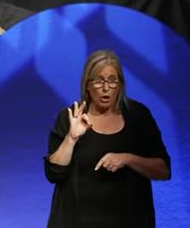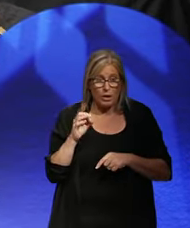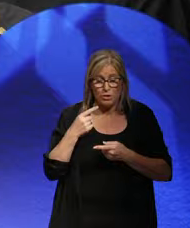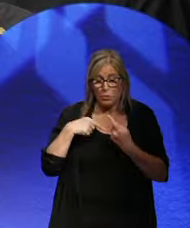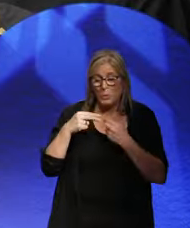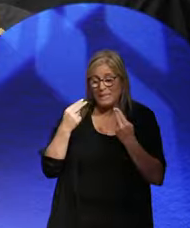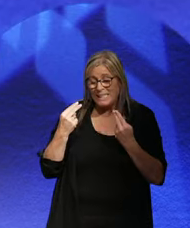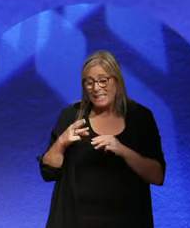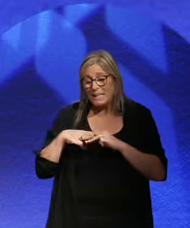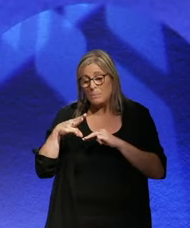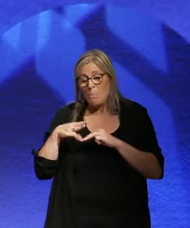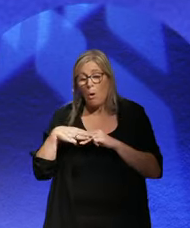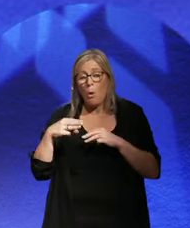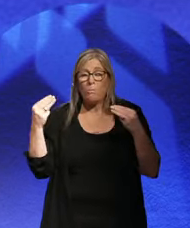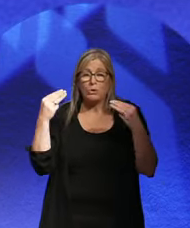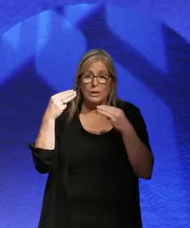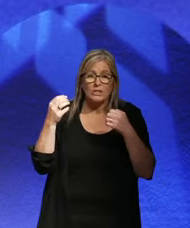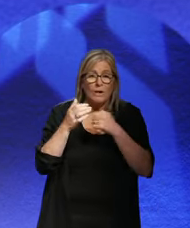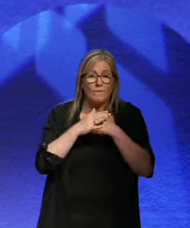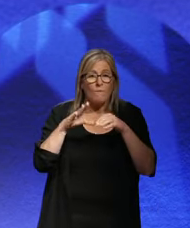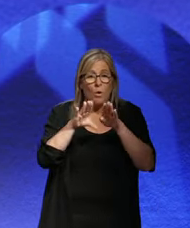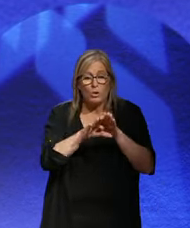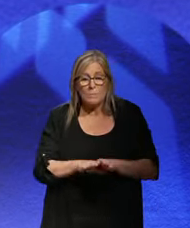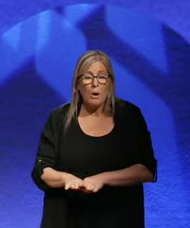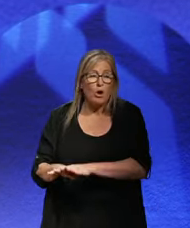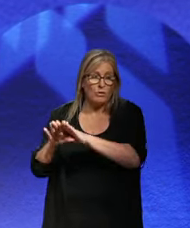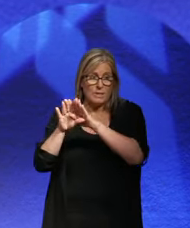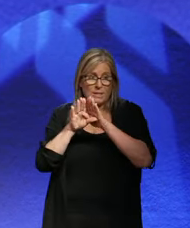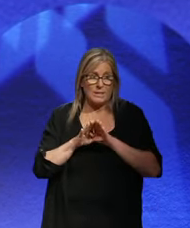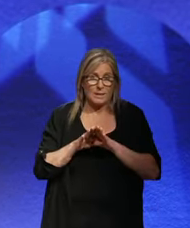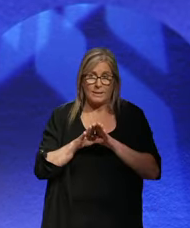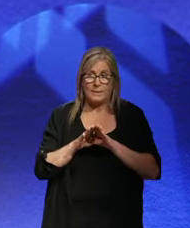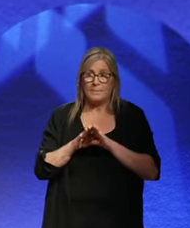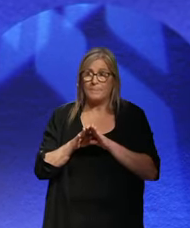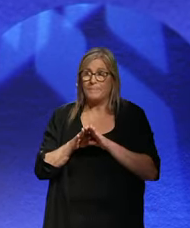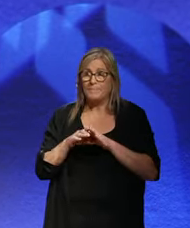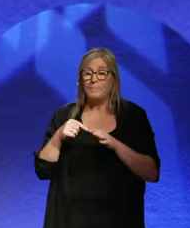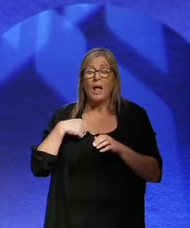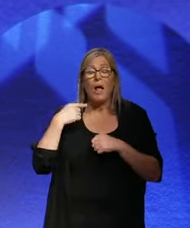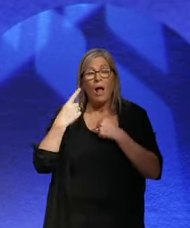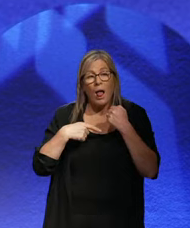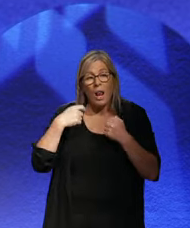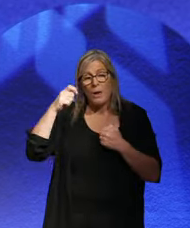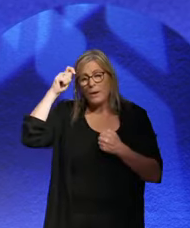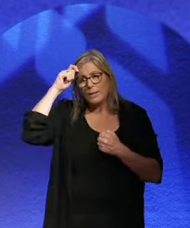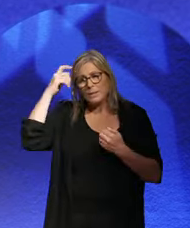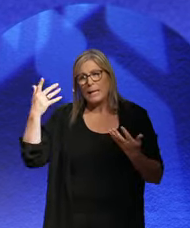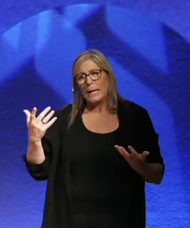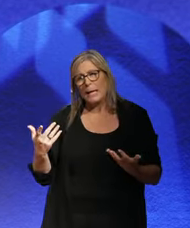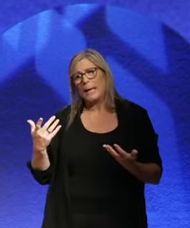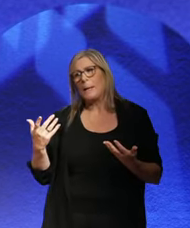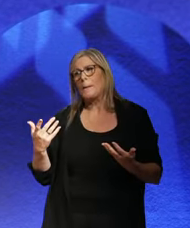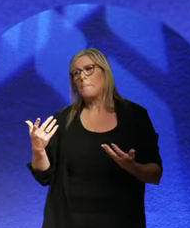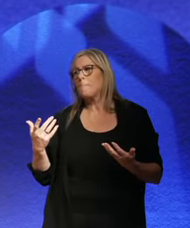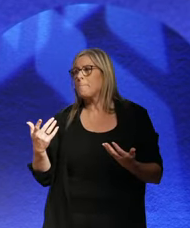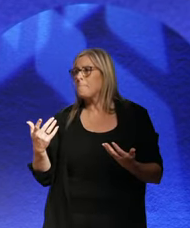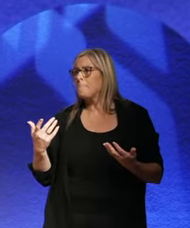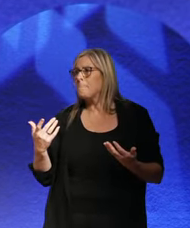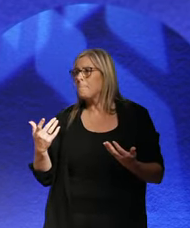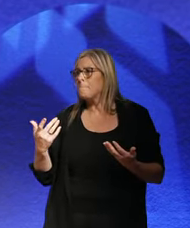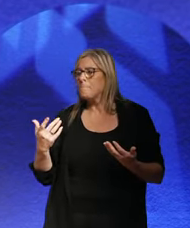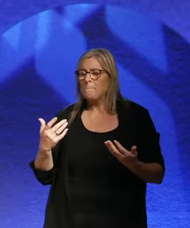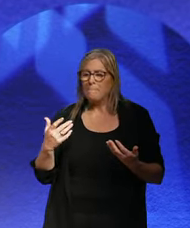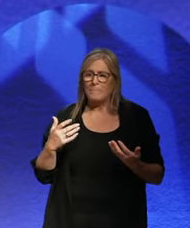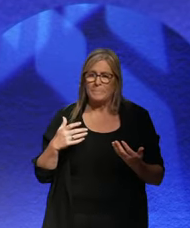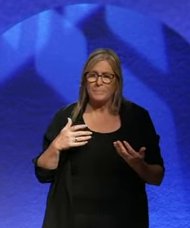protection for democracies. We need more protection for democracies. I always think the coup that